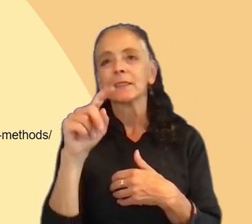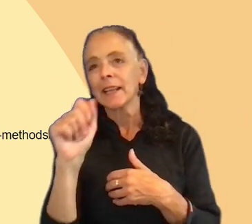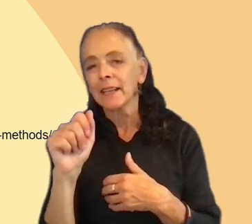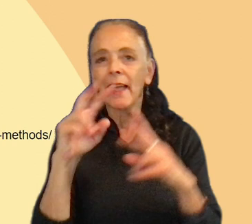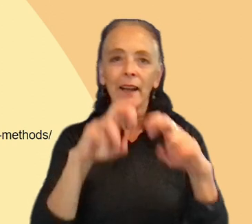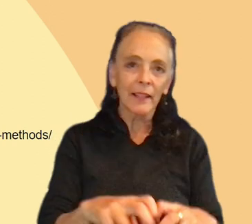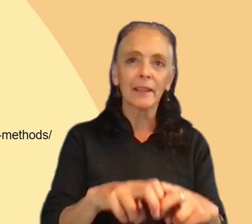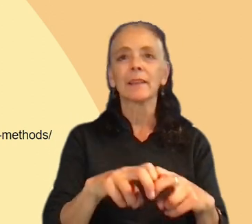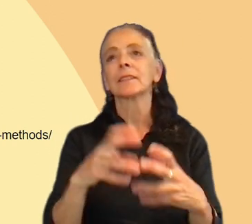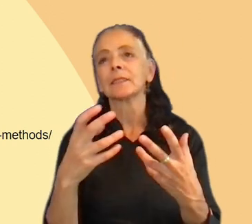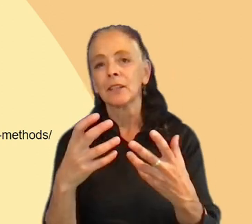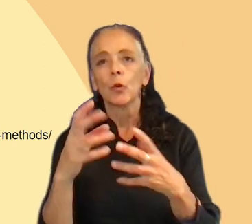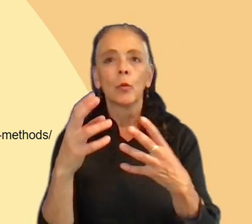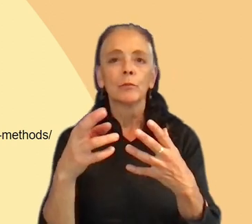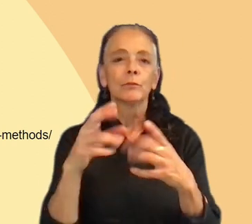store reviews, for example.